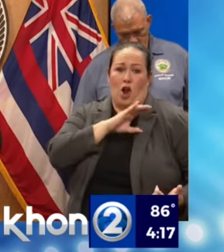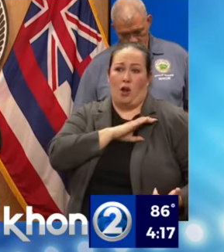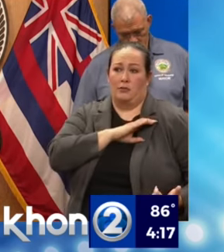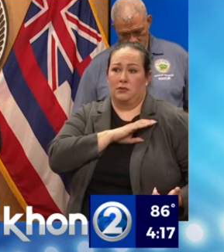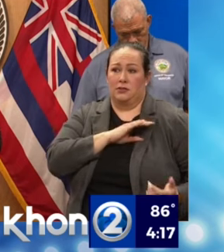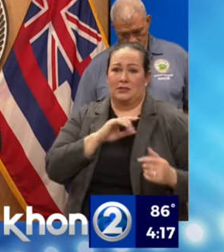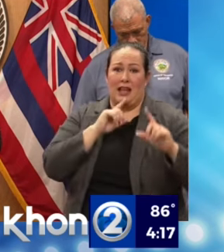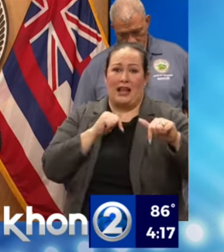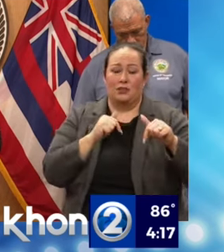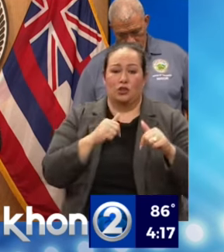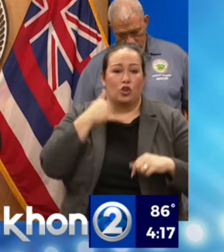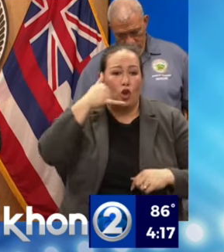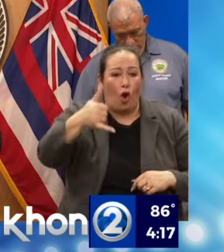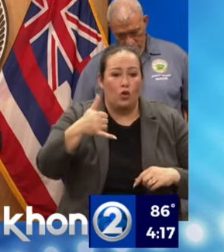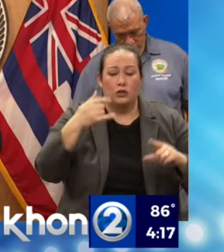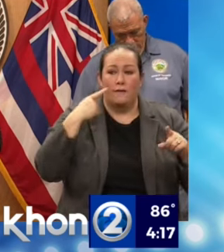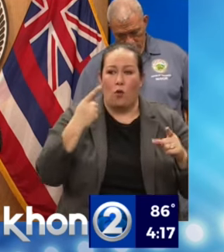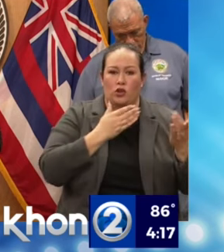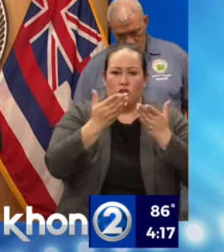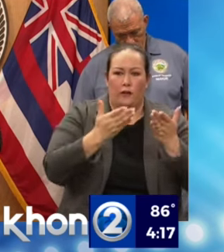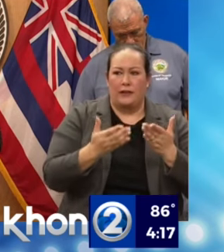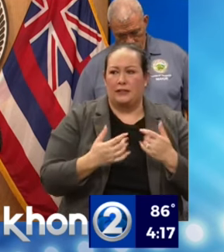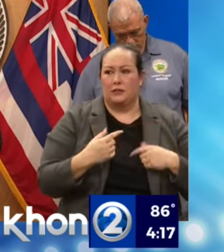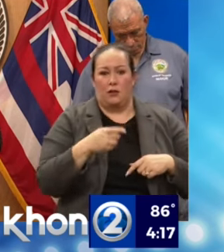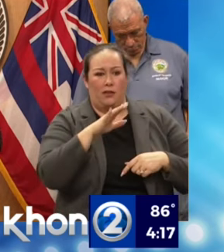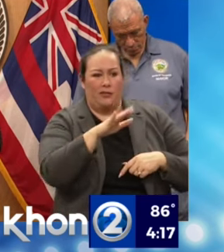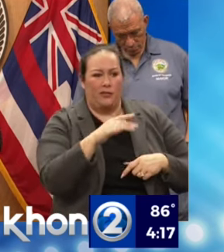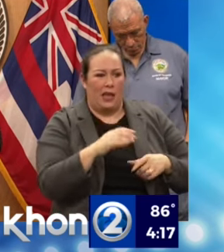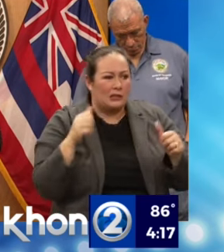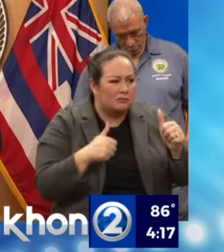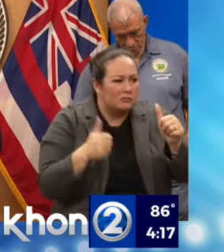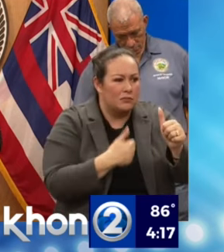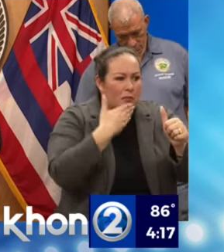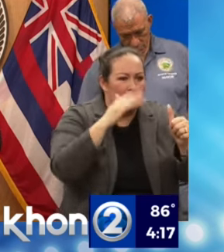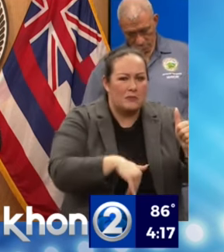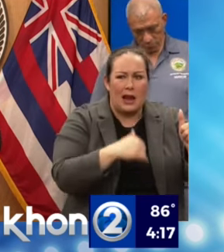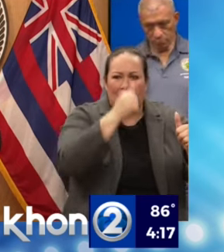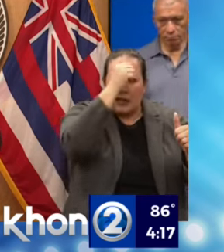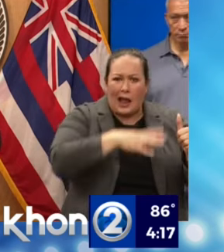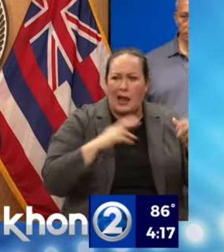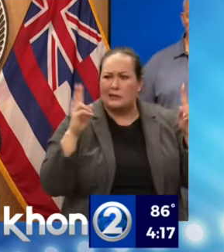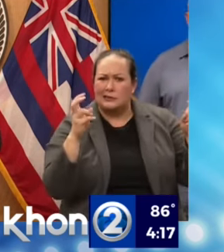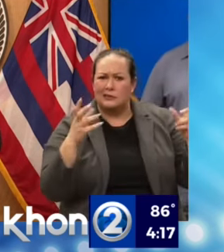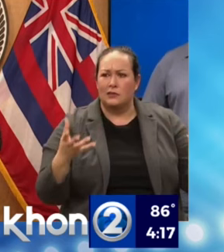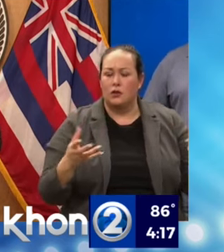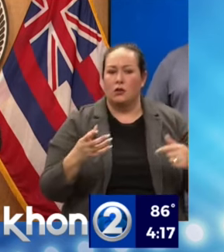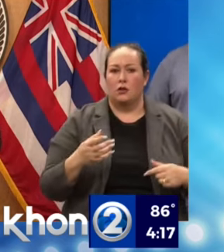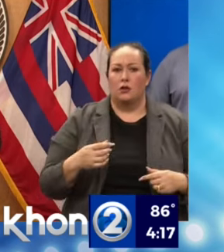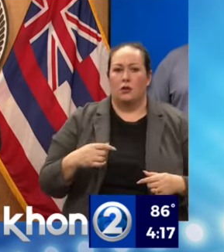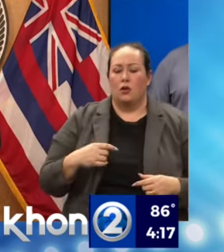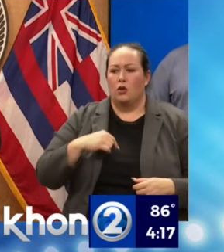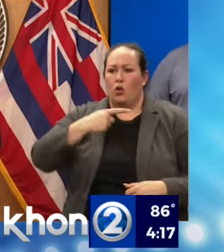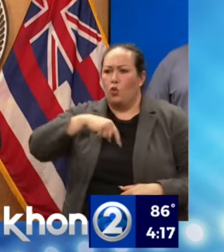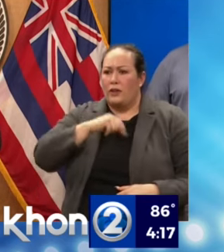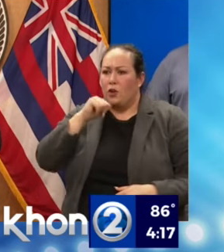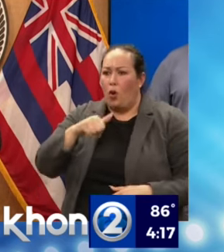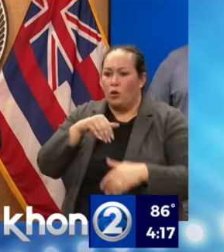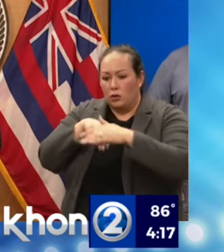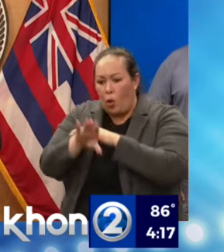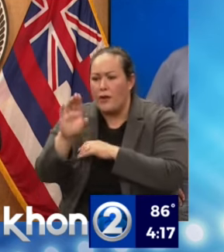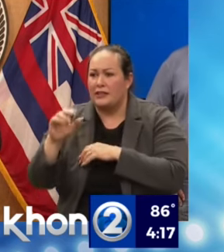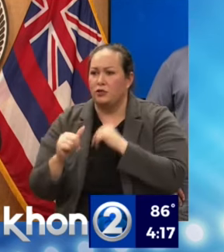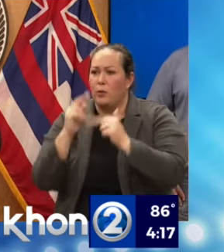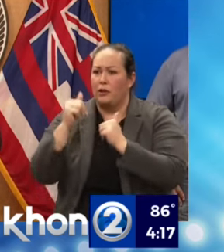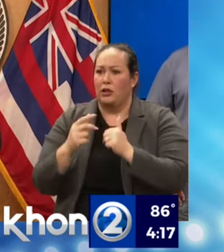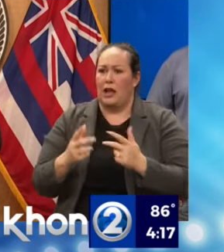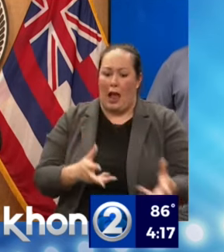calls for service. They go chase bad guys. They go build cases. We don't normally. We don't normally. It's a crisis. I understand that. Go into buildings